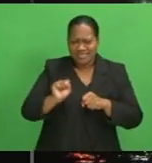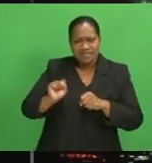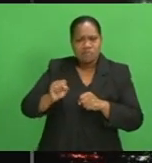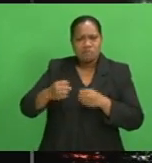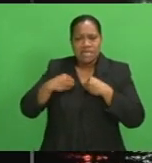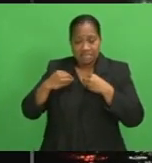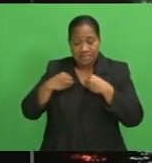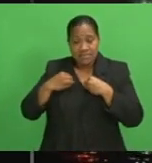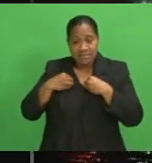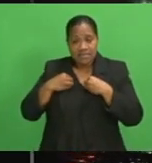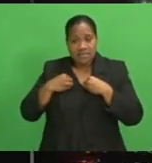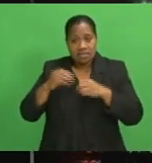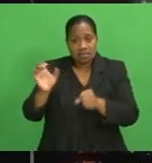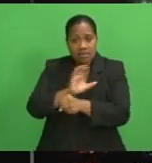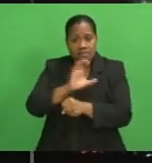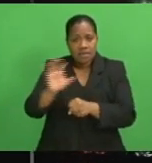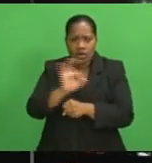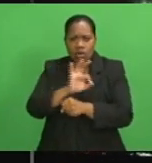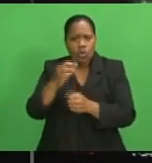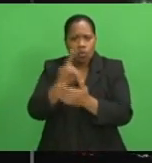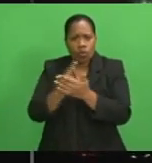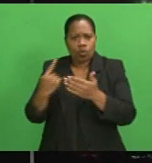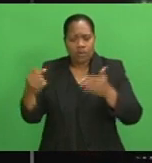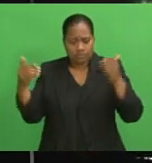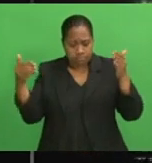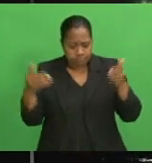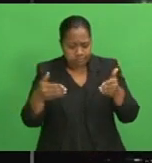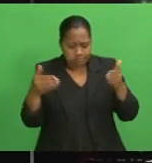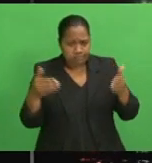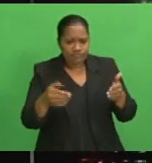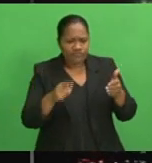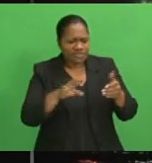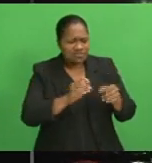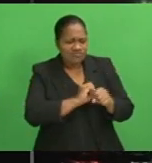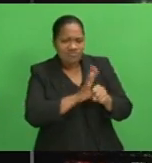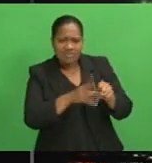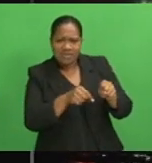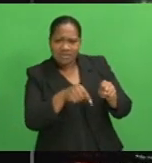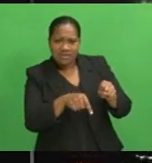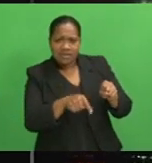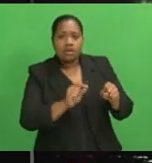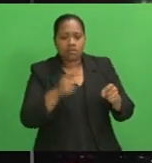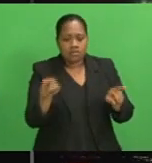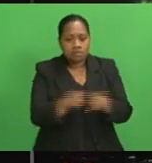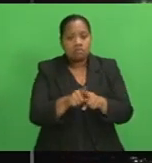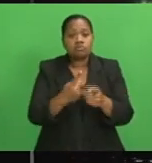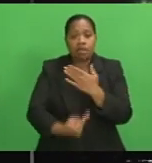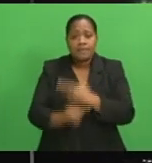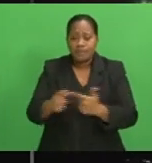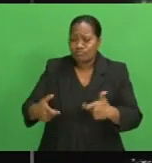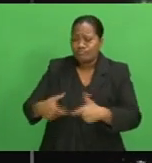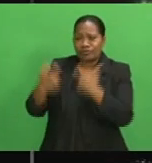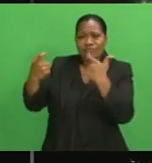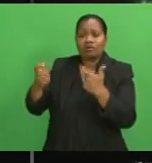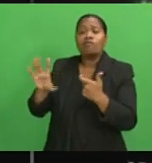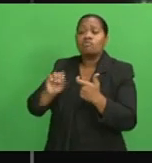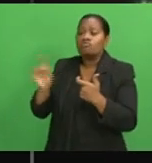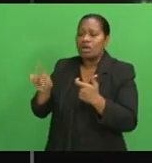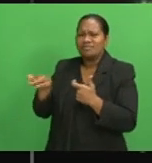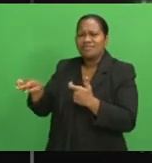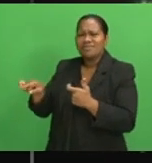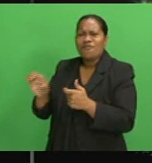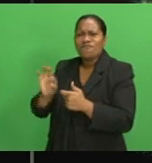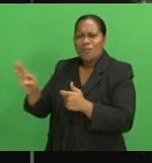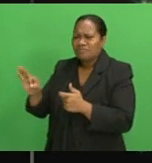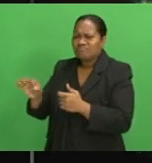companies are not only dealing with the ripple effects caused by the virus, but are also facing challenges from illegal operations. Pranita